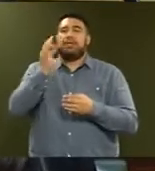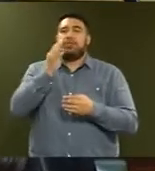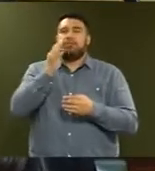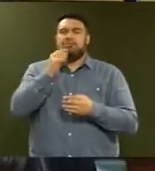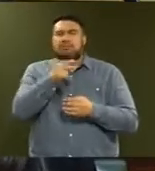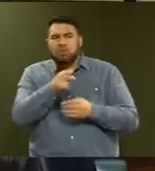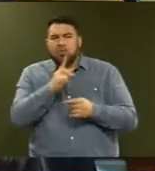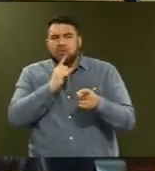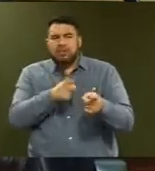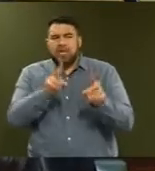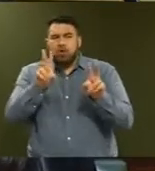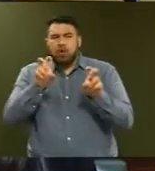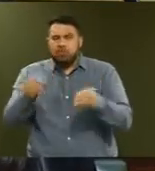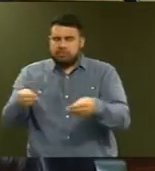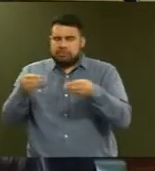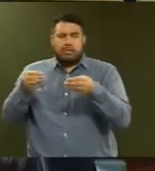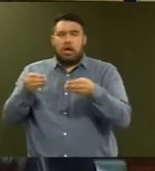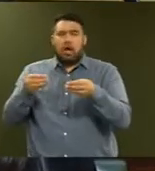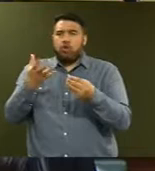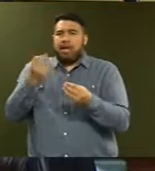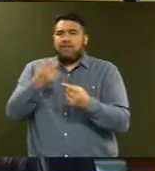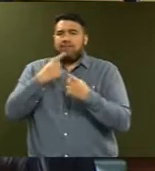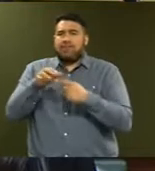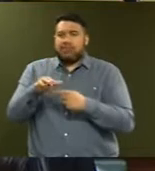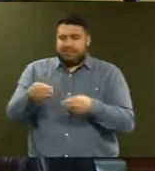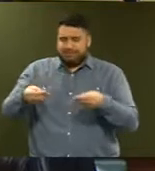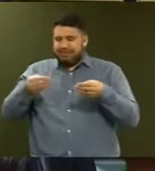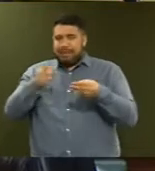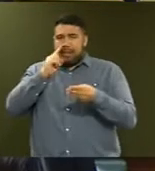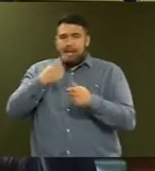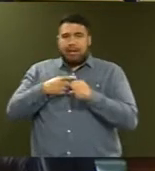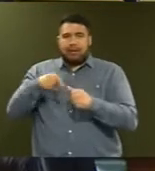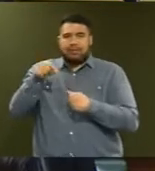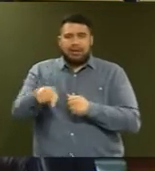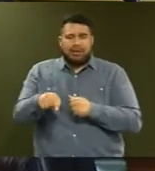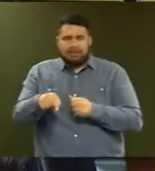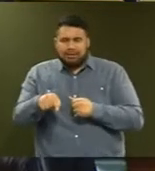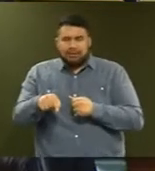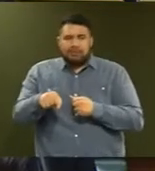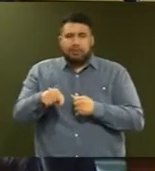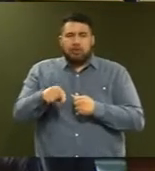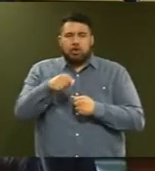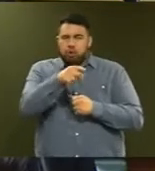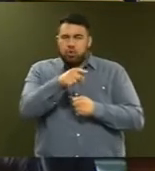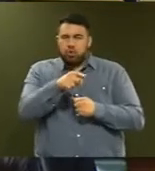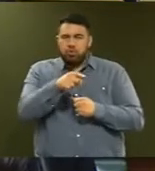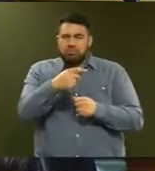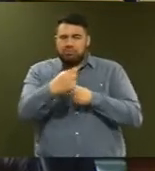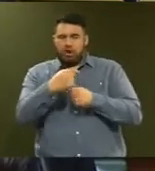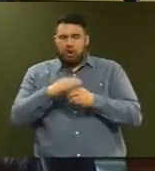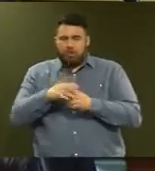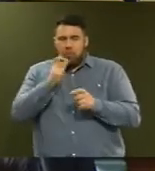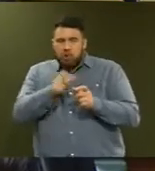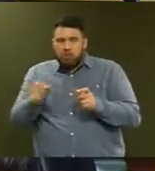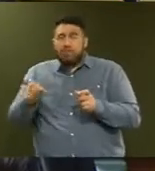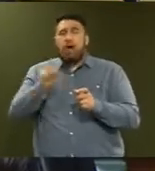front of me on what the member's question was, because the member's question is the critical point in that and how it was framed. But I will be taking advice from